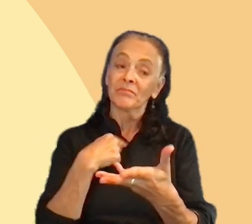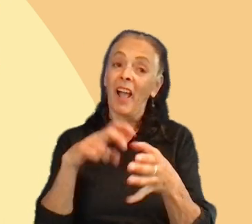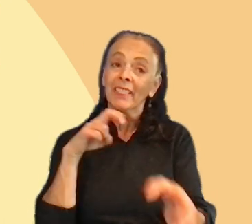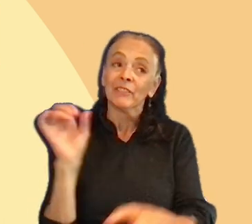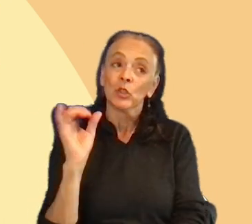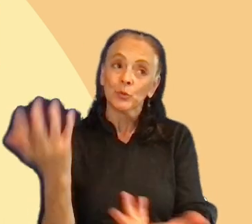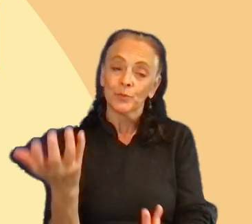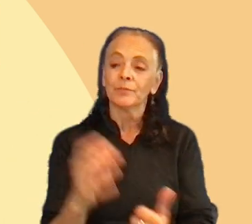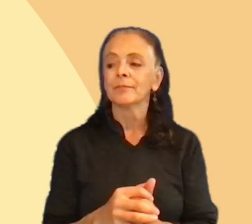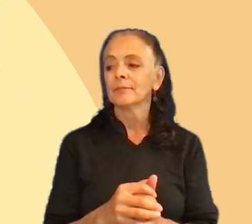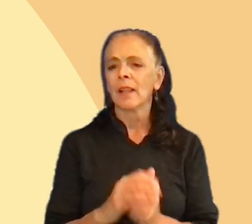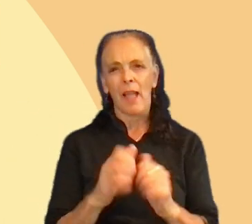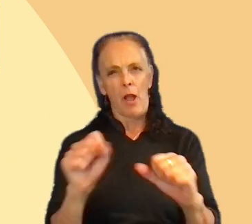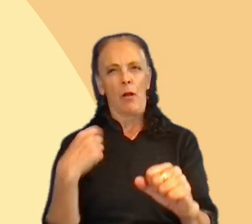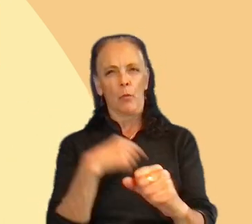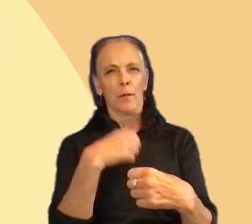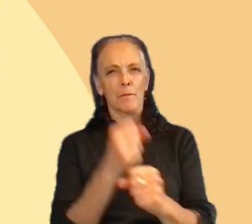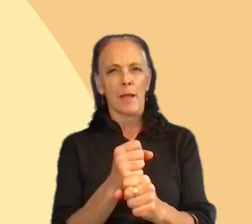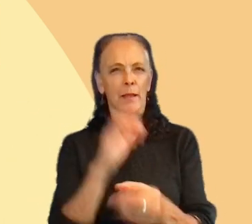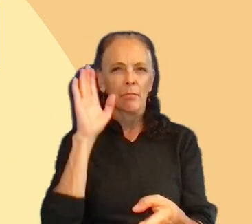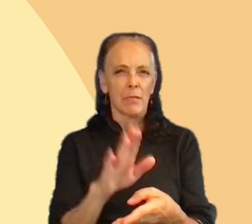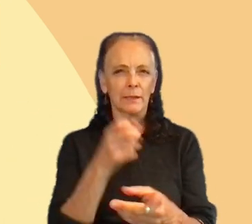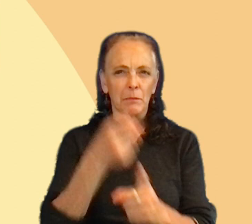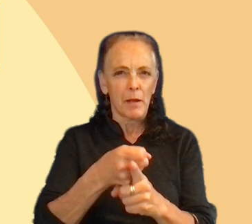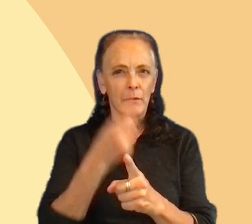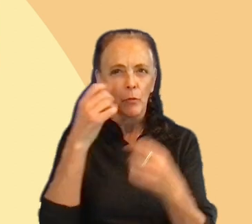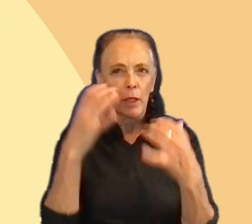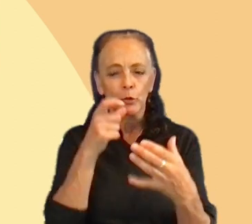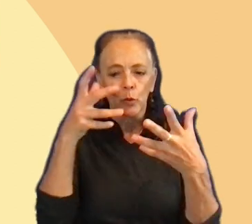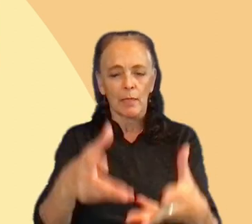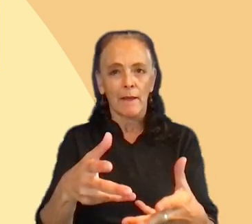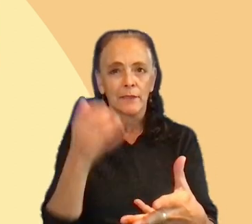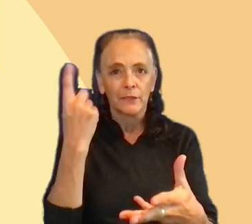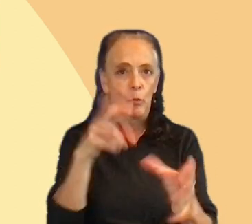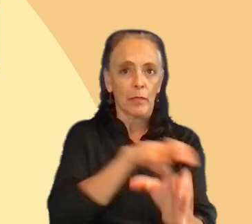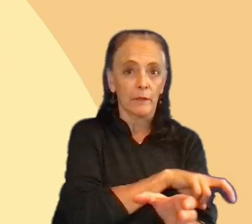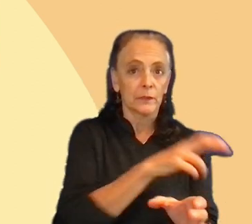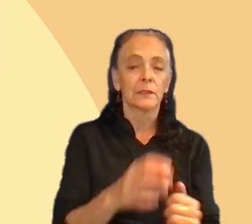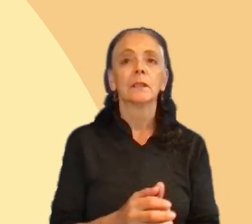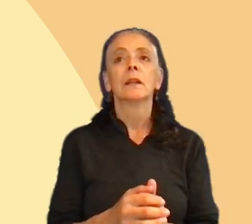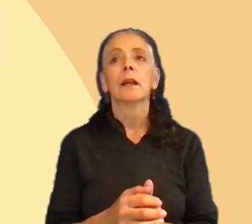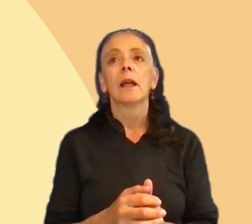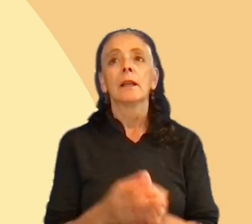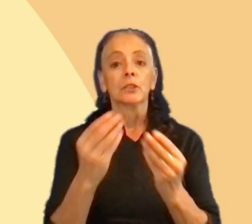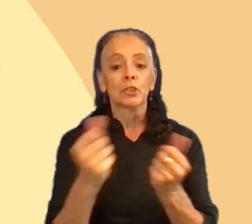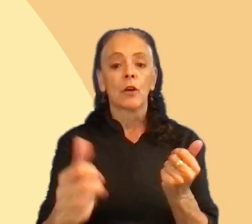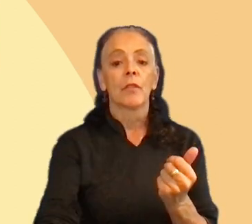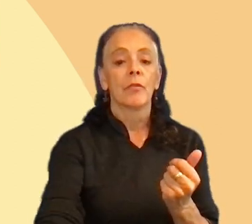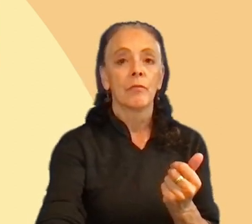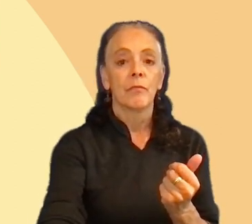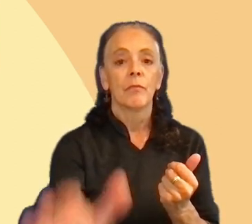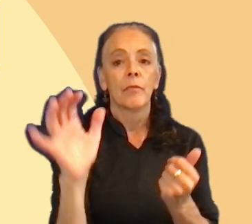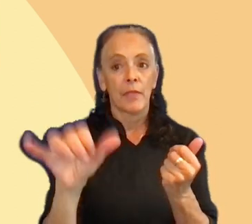How might we make quitting less impactful for the players who are left in the match? And solving this would affect our